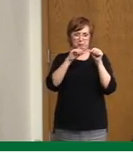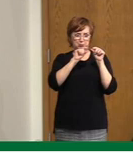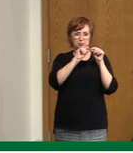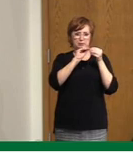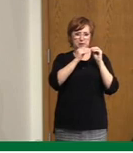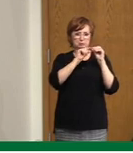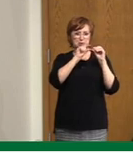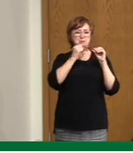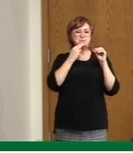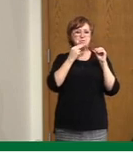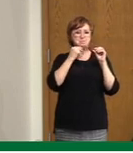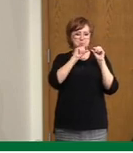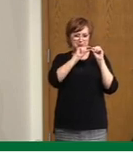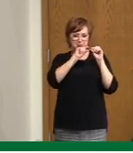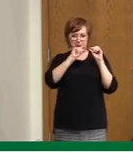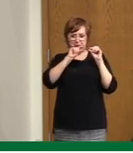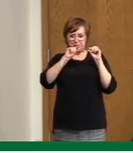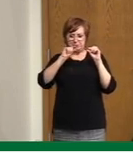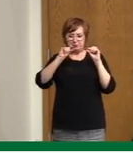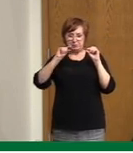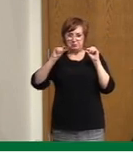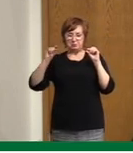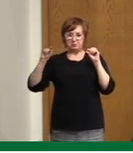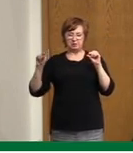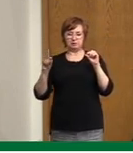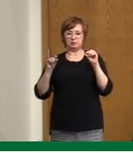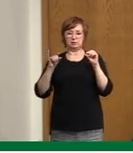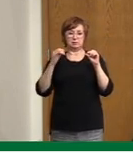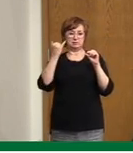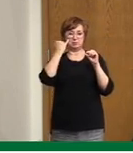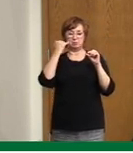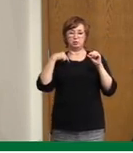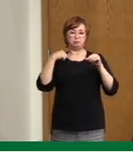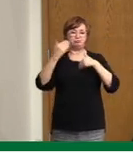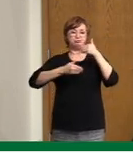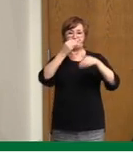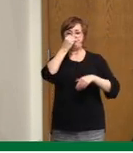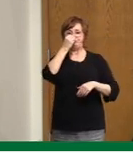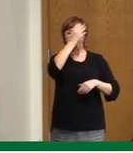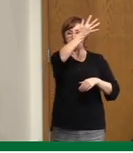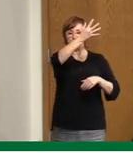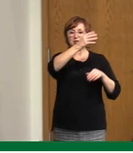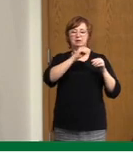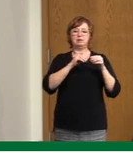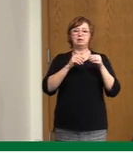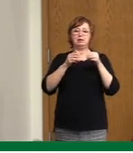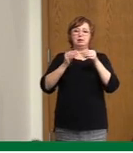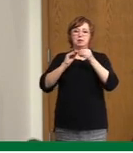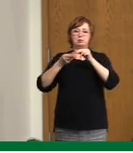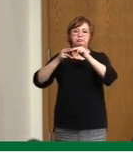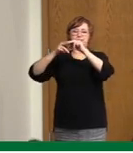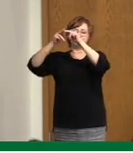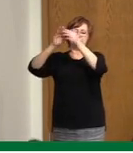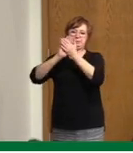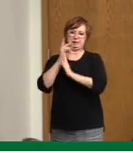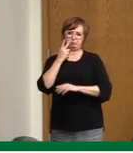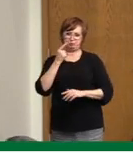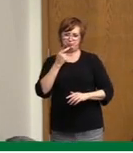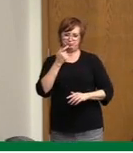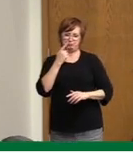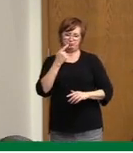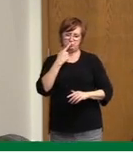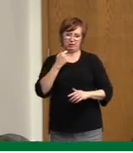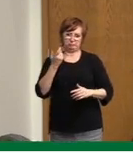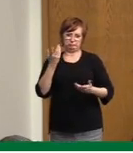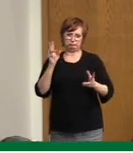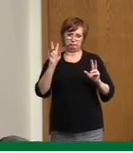case numbers can rise in January. So again, the cautions around the holidays and why we can't really announce any relaxation of the holidays at